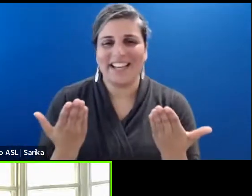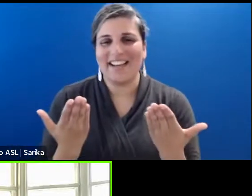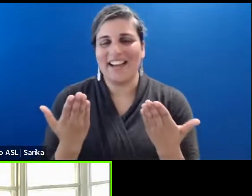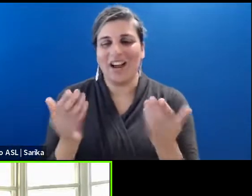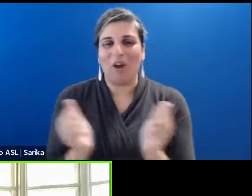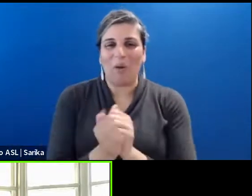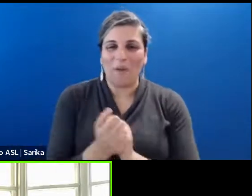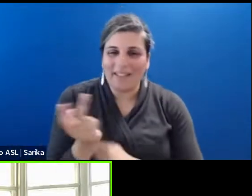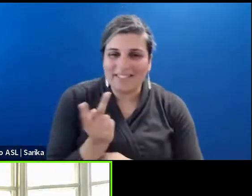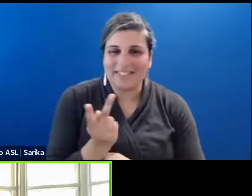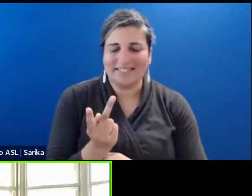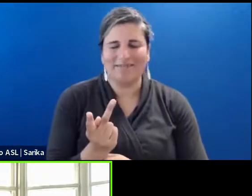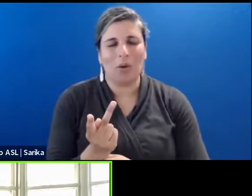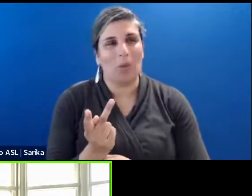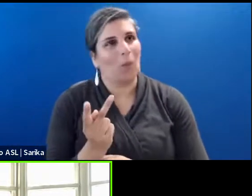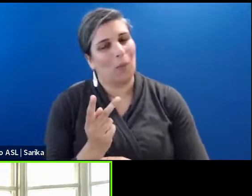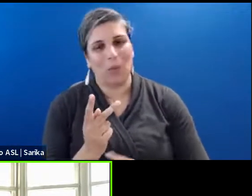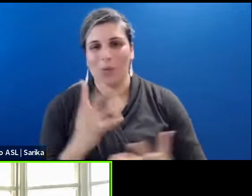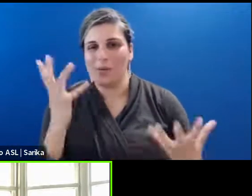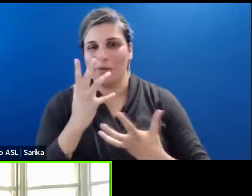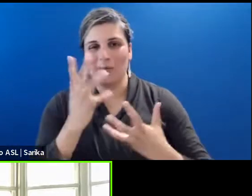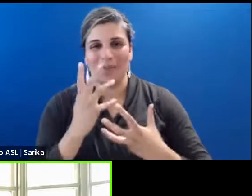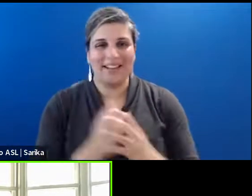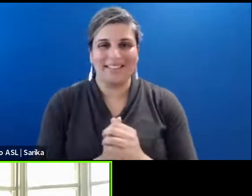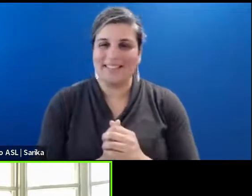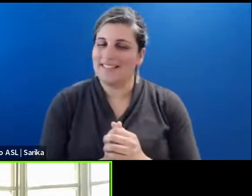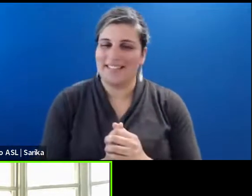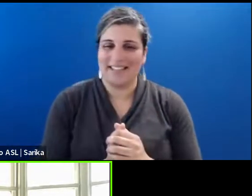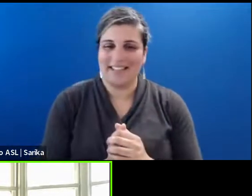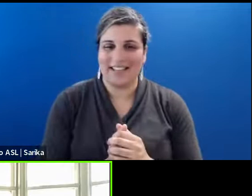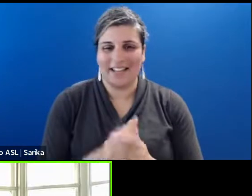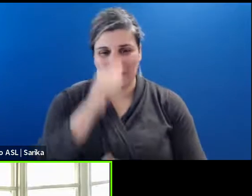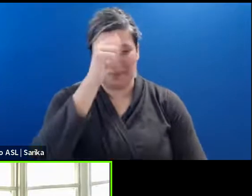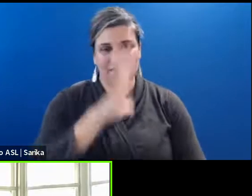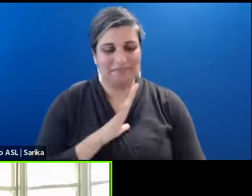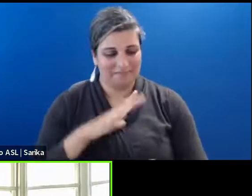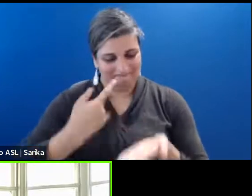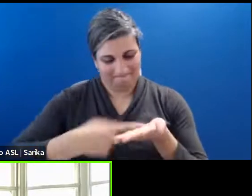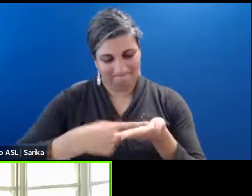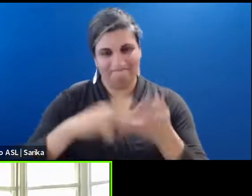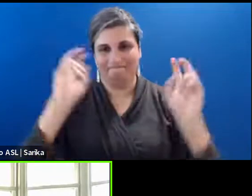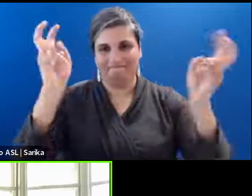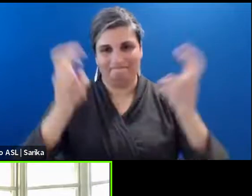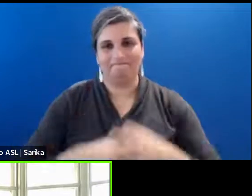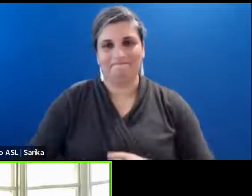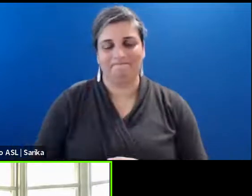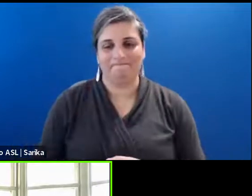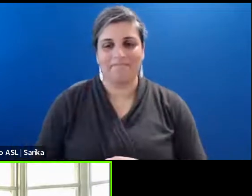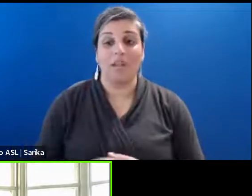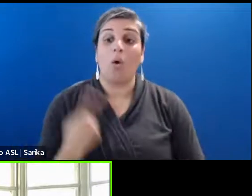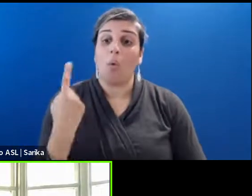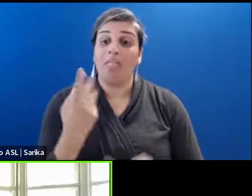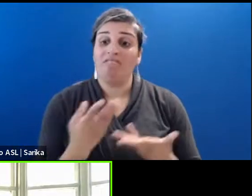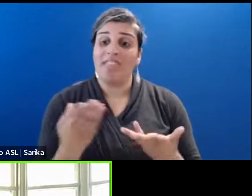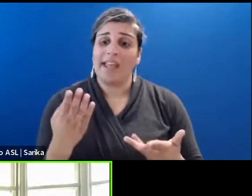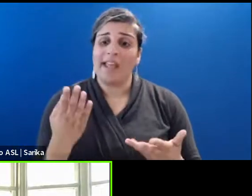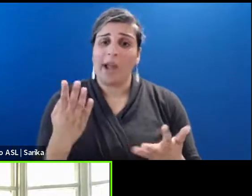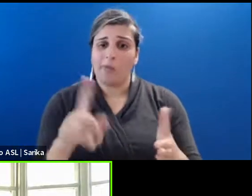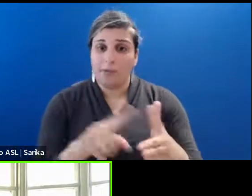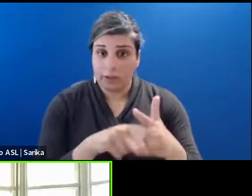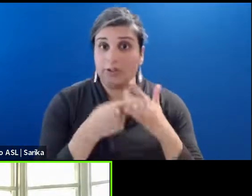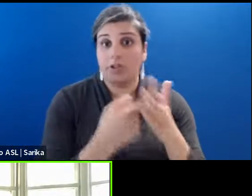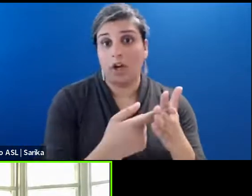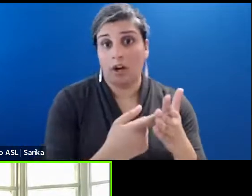two distinguished gentlemen to talk about the subject. Um, one of the things I thought we could start with